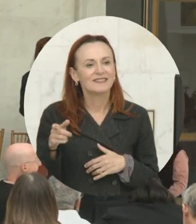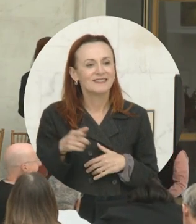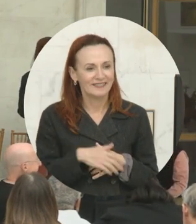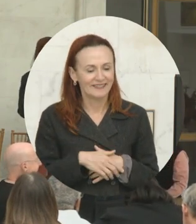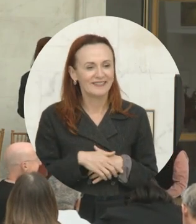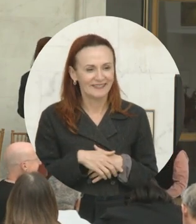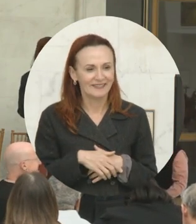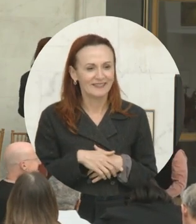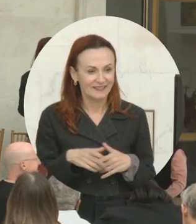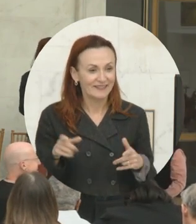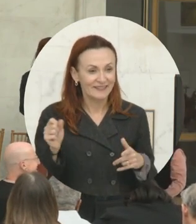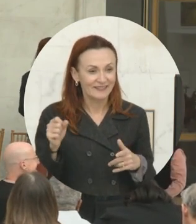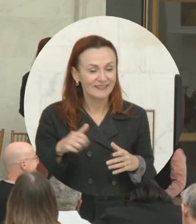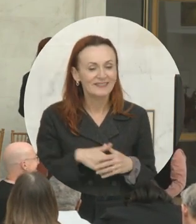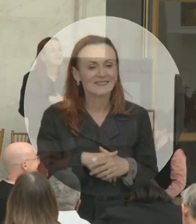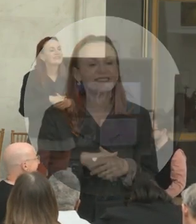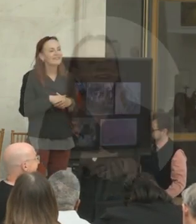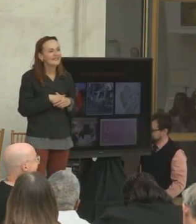Yes.